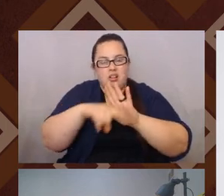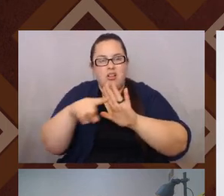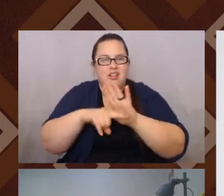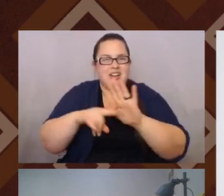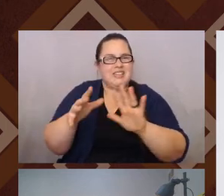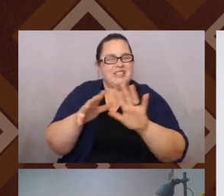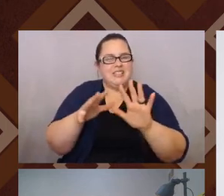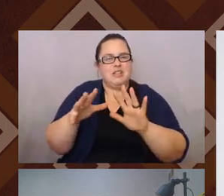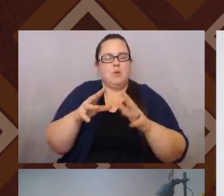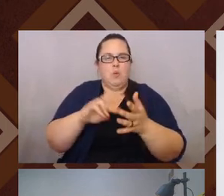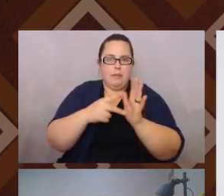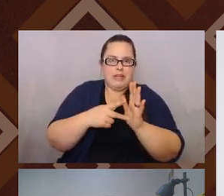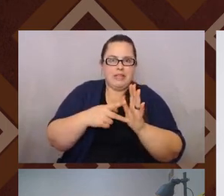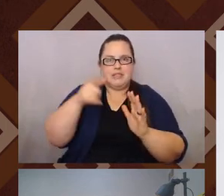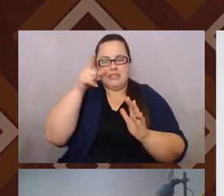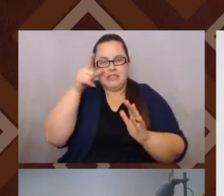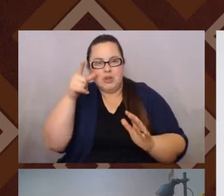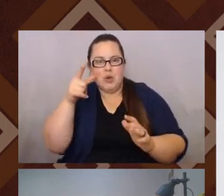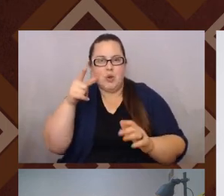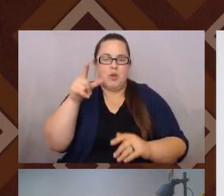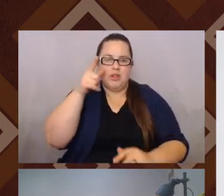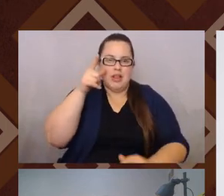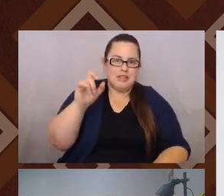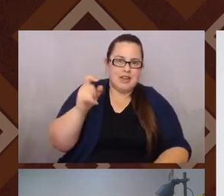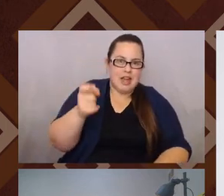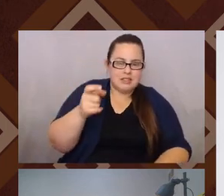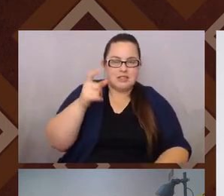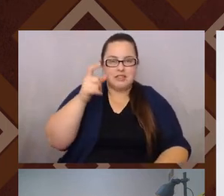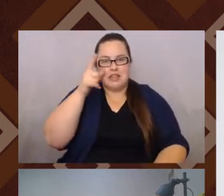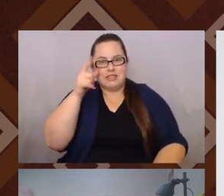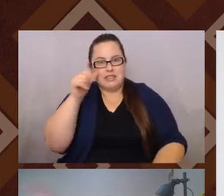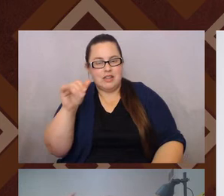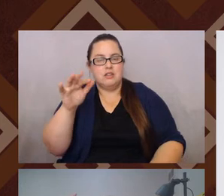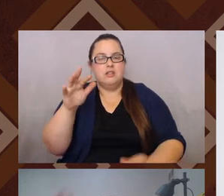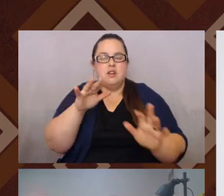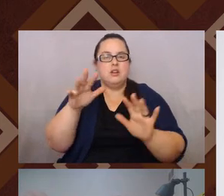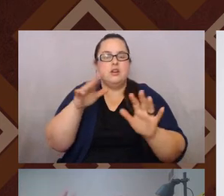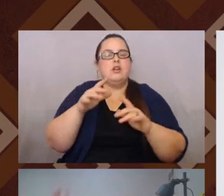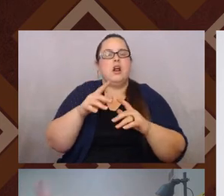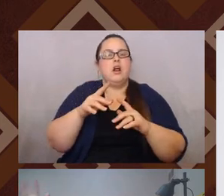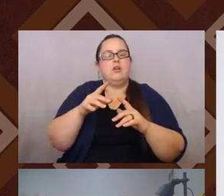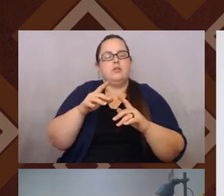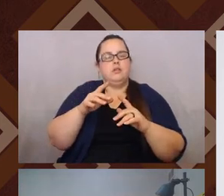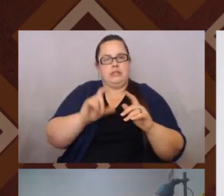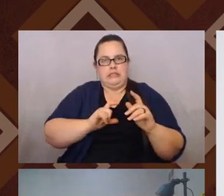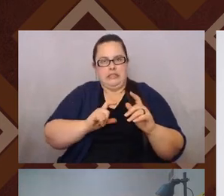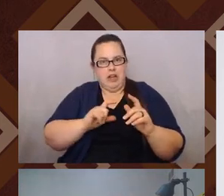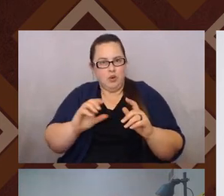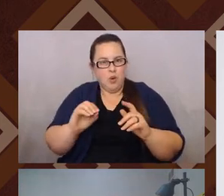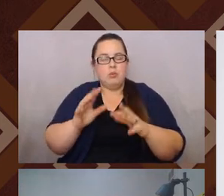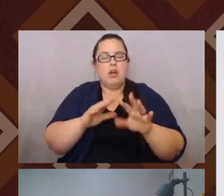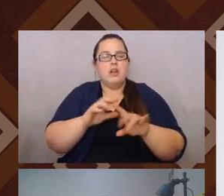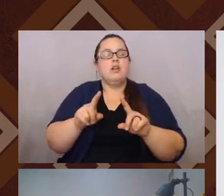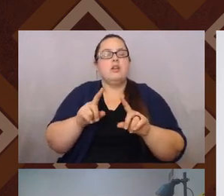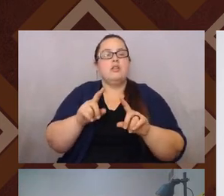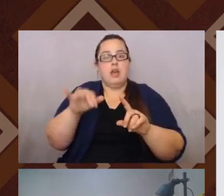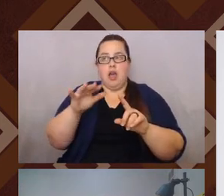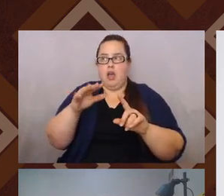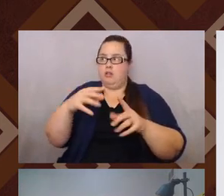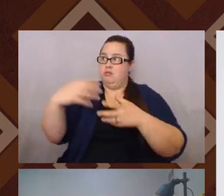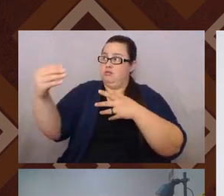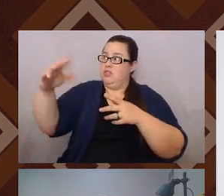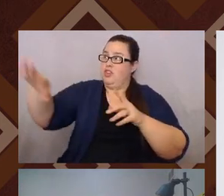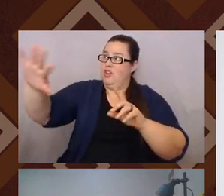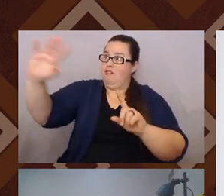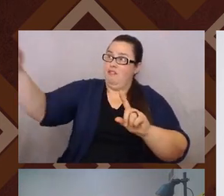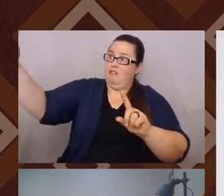Um, and this is more about kind of naming, um, yes, what that external lens has portrayed, but also what internal issues